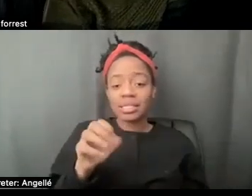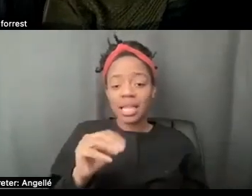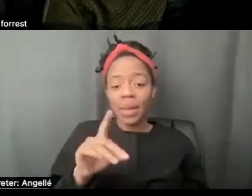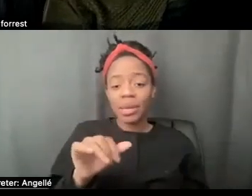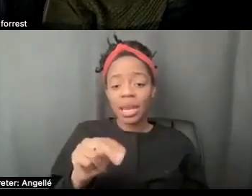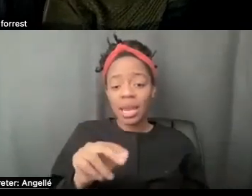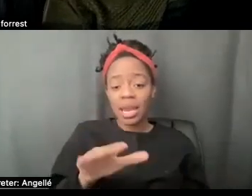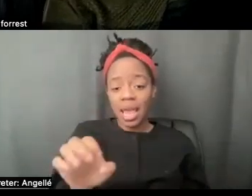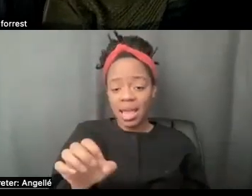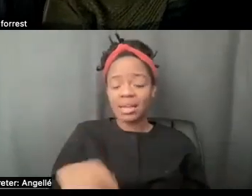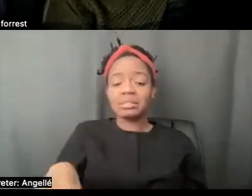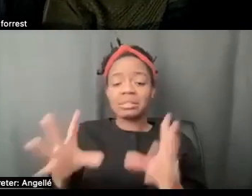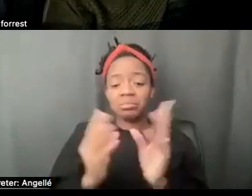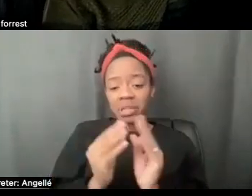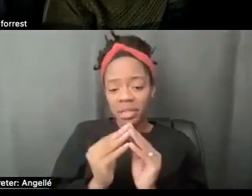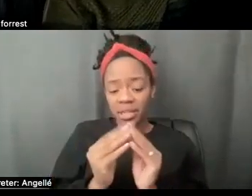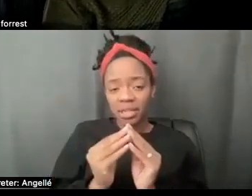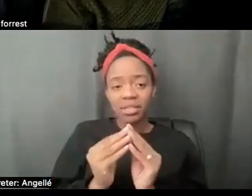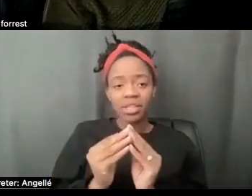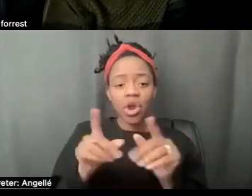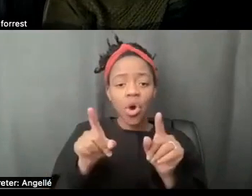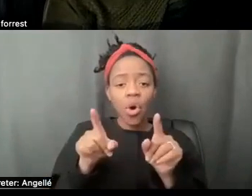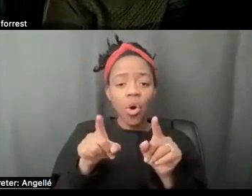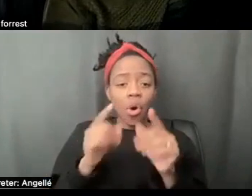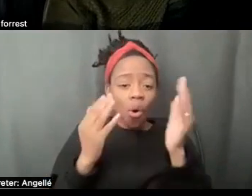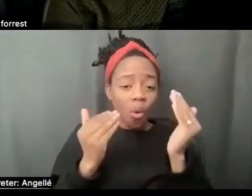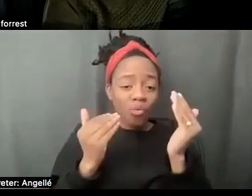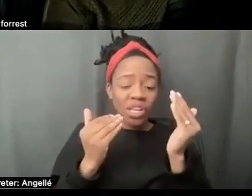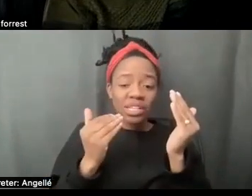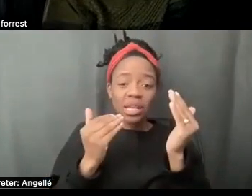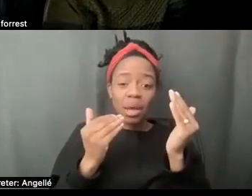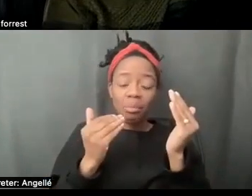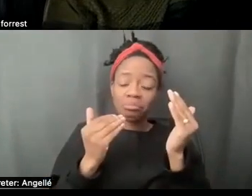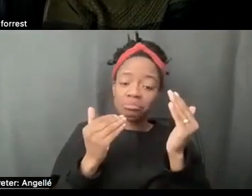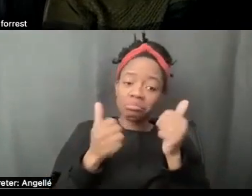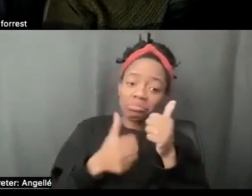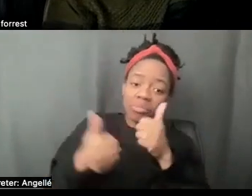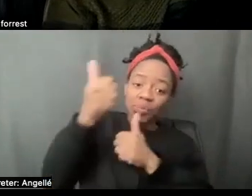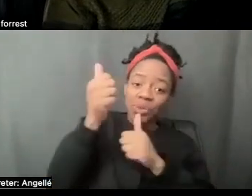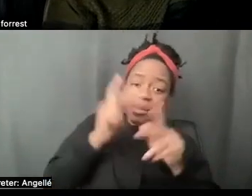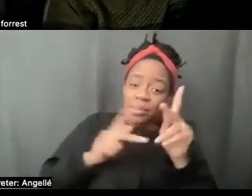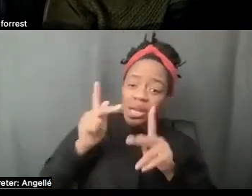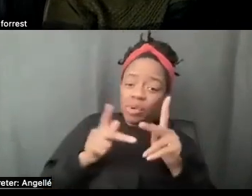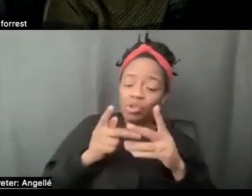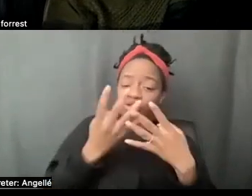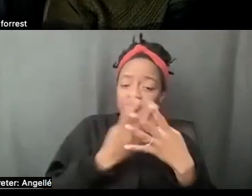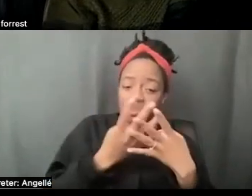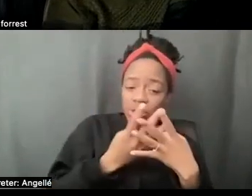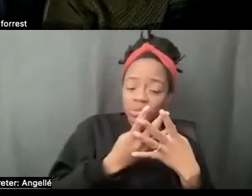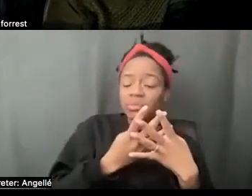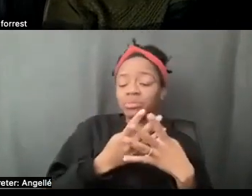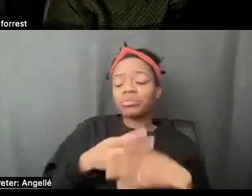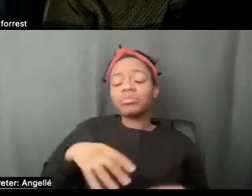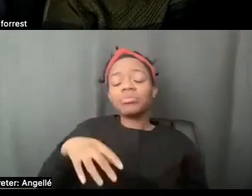and hopefully some influential people in some of these studios and streamers and things that